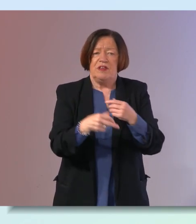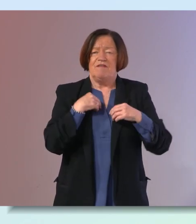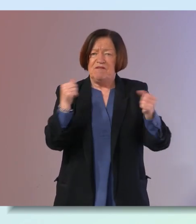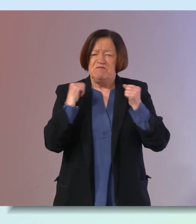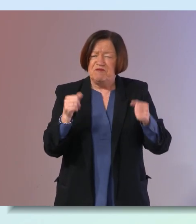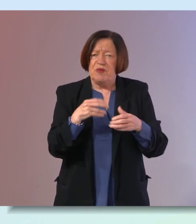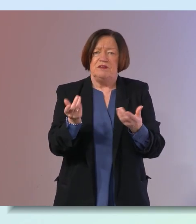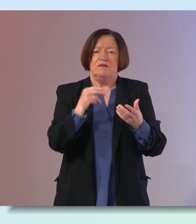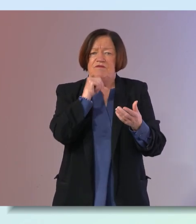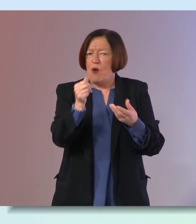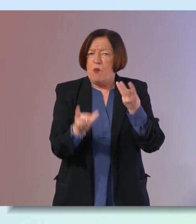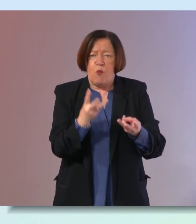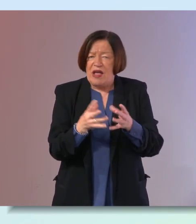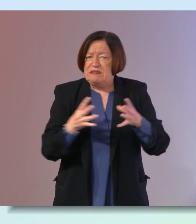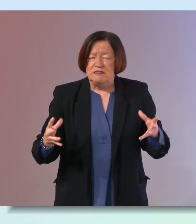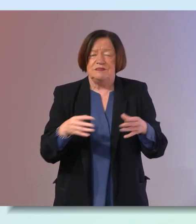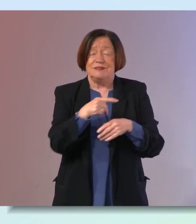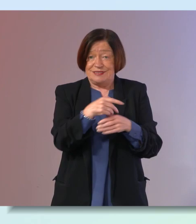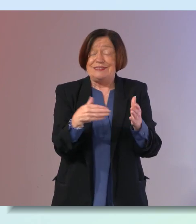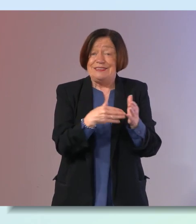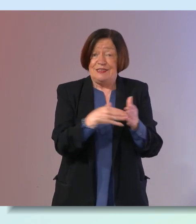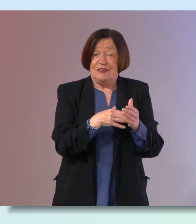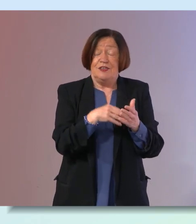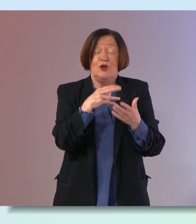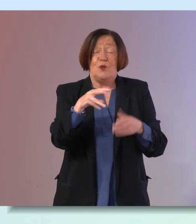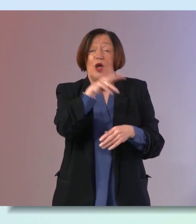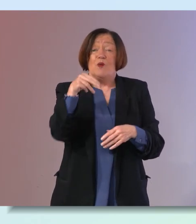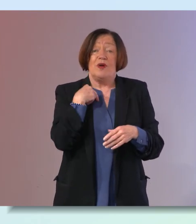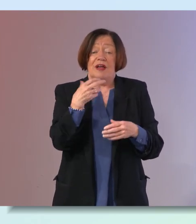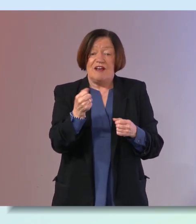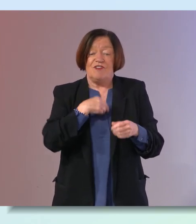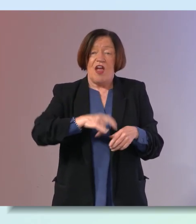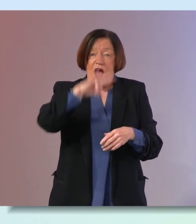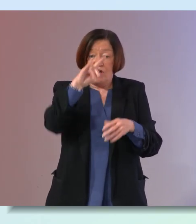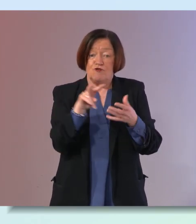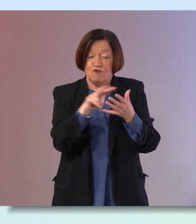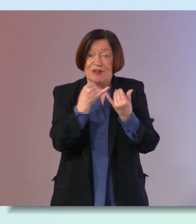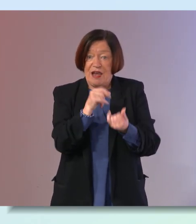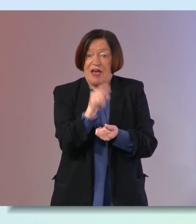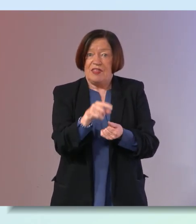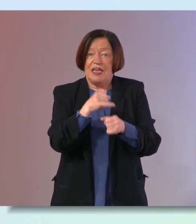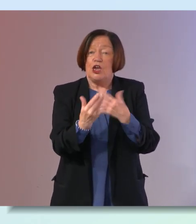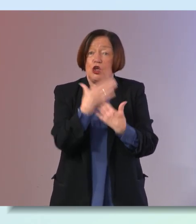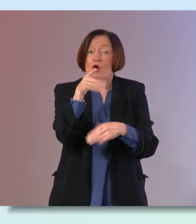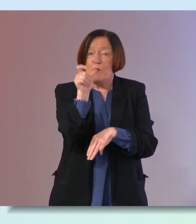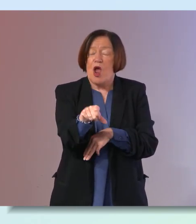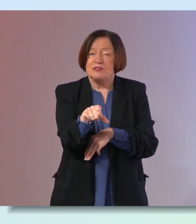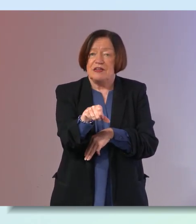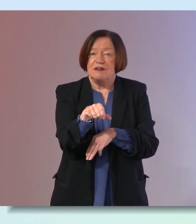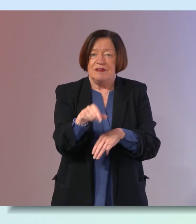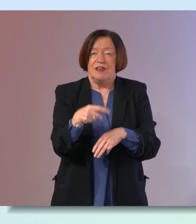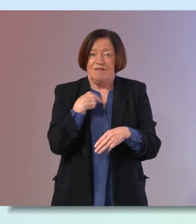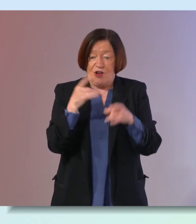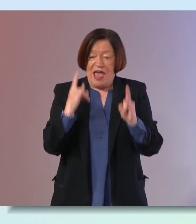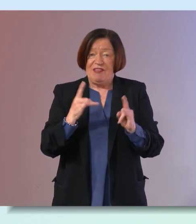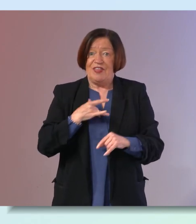not overweight absolutely and when we get a very high breathing like that young person who has a very